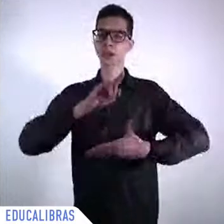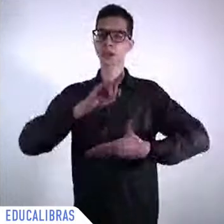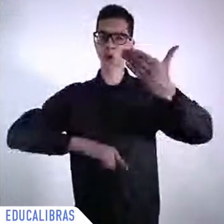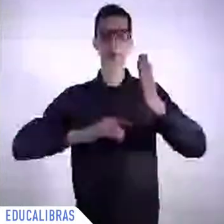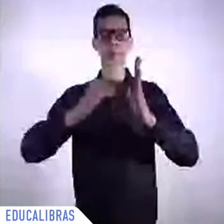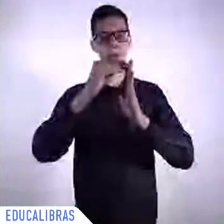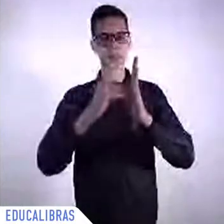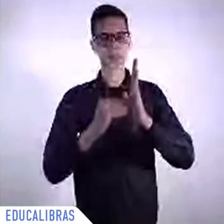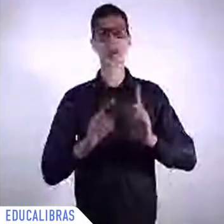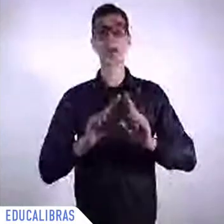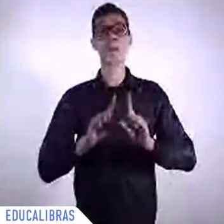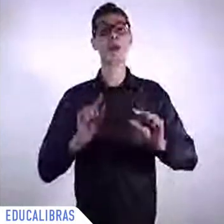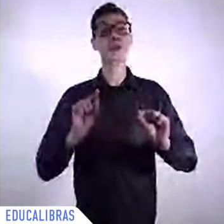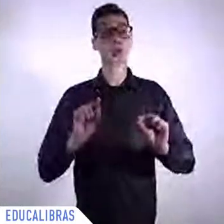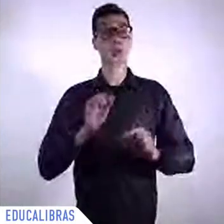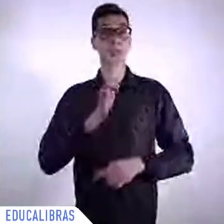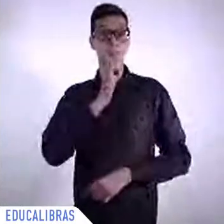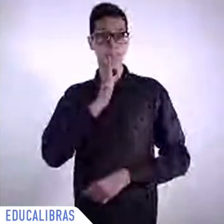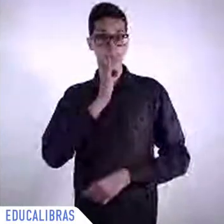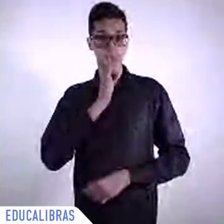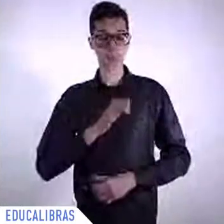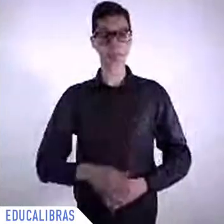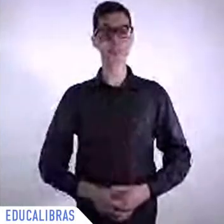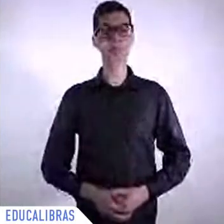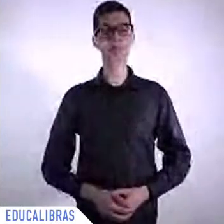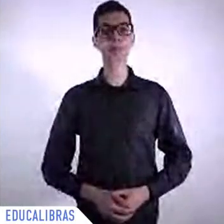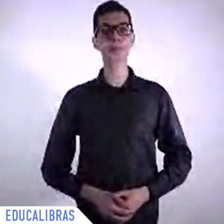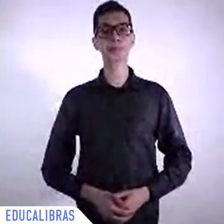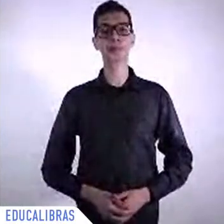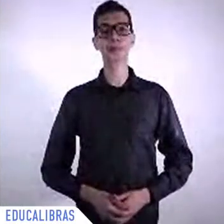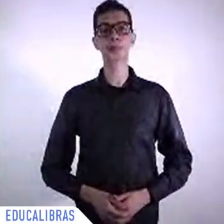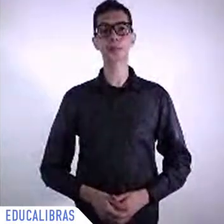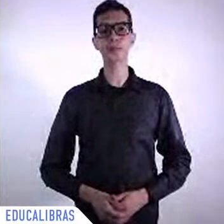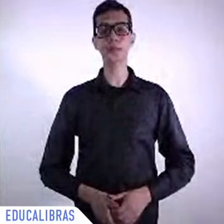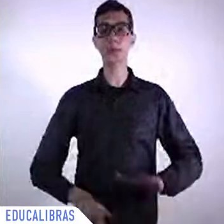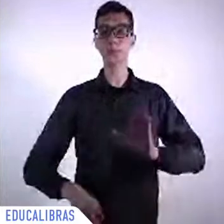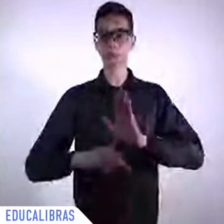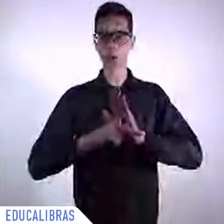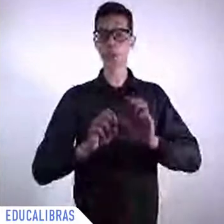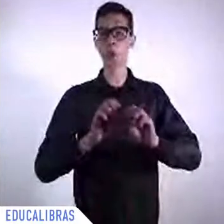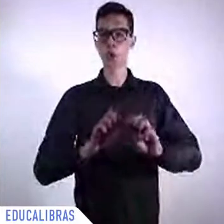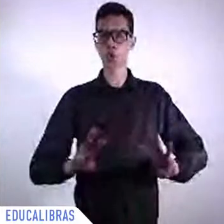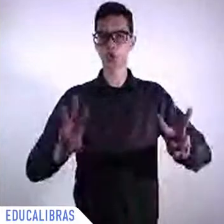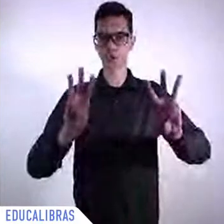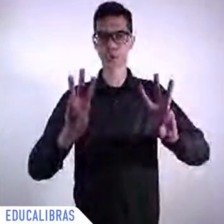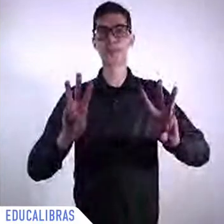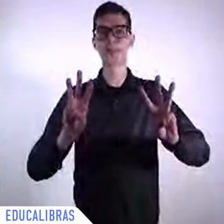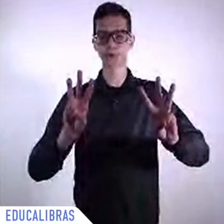the Commission on Sustainable Development. I think these were very, very important,